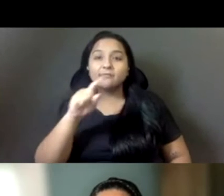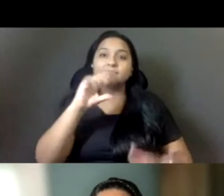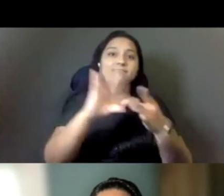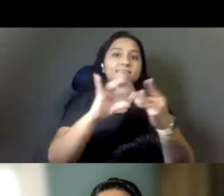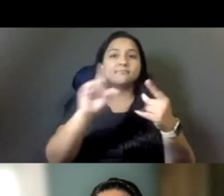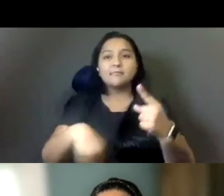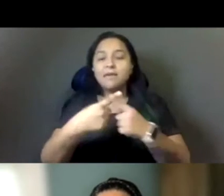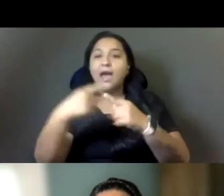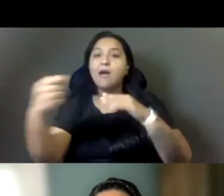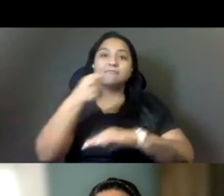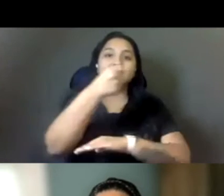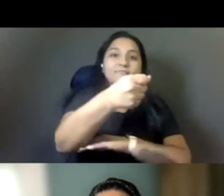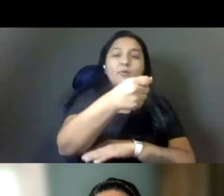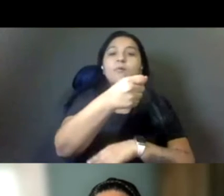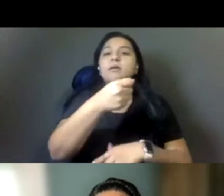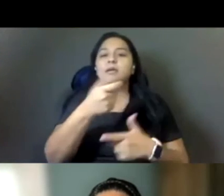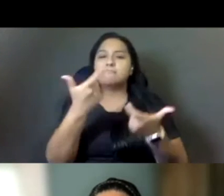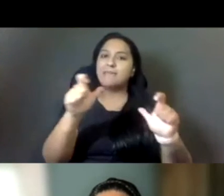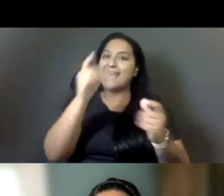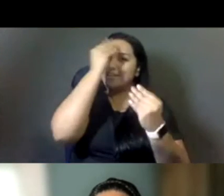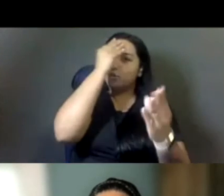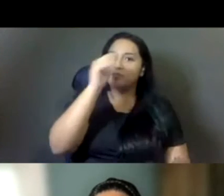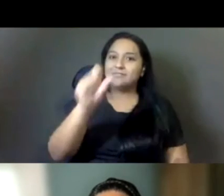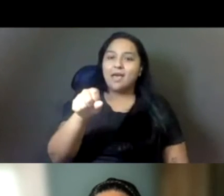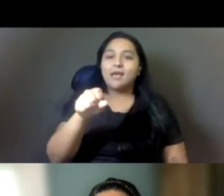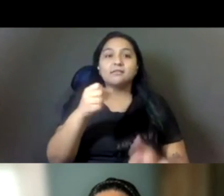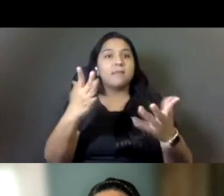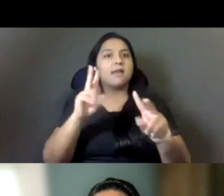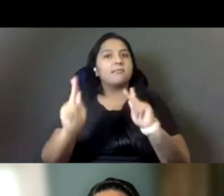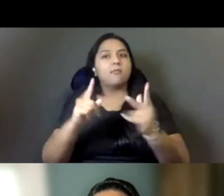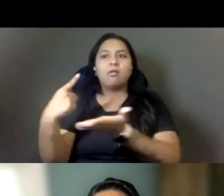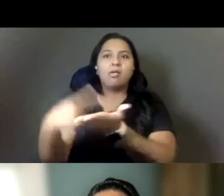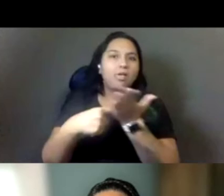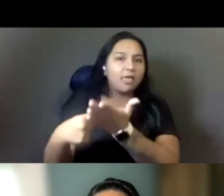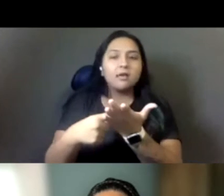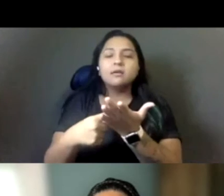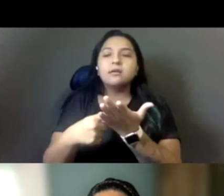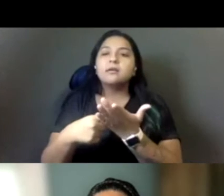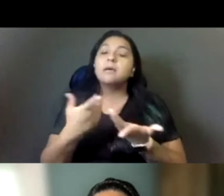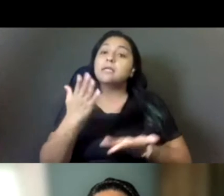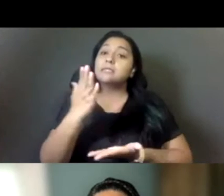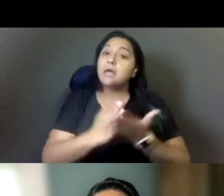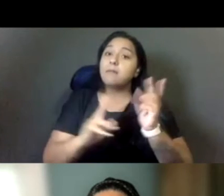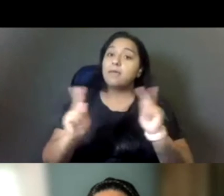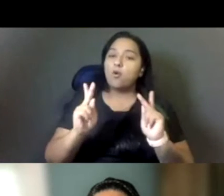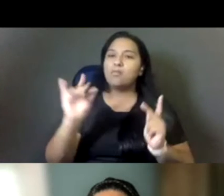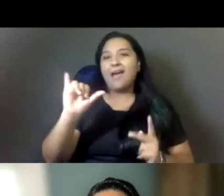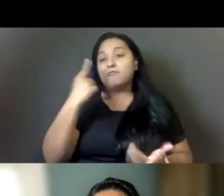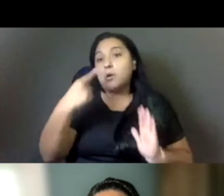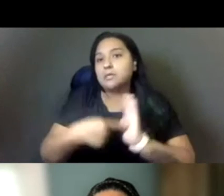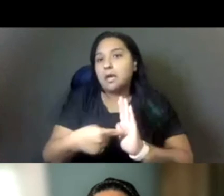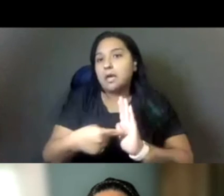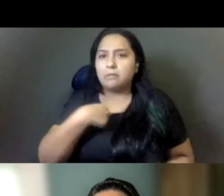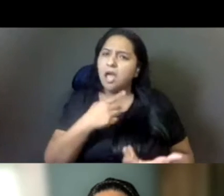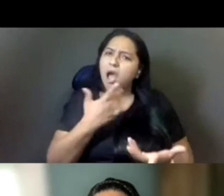And it was something that people really discussed, but that is something that we, I mean, even me, I would say as somebody who's very politically engaged, I'm not paying attention to